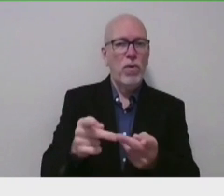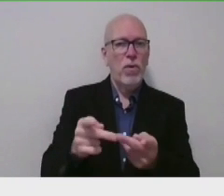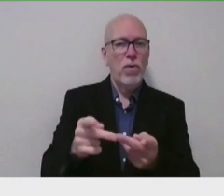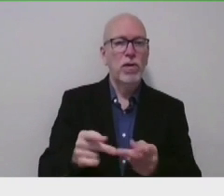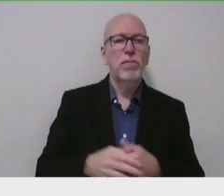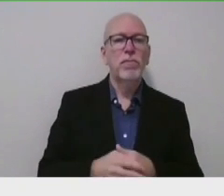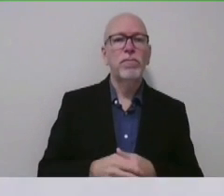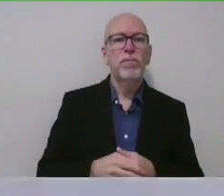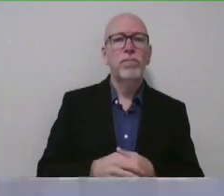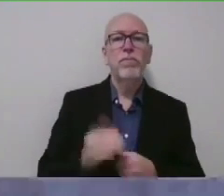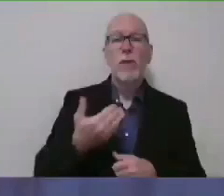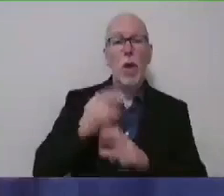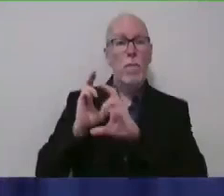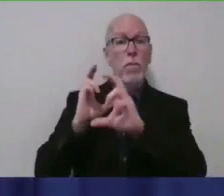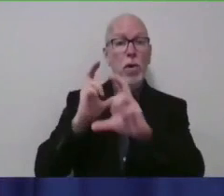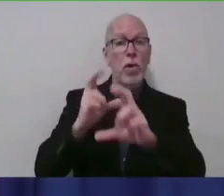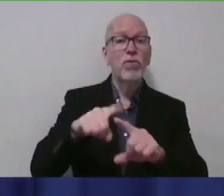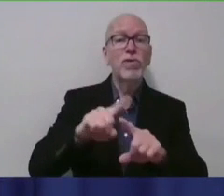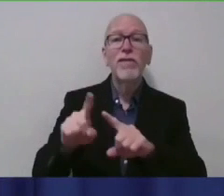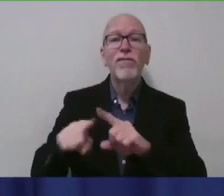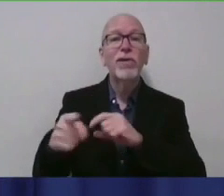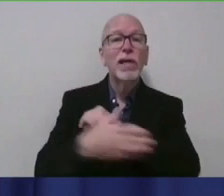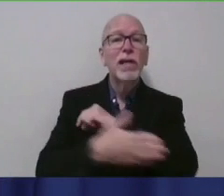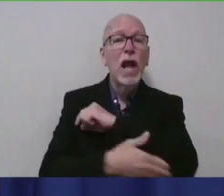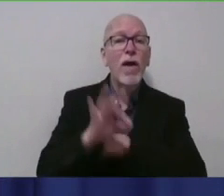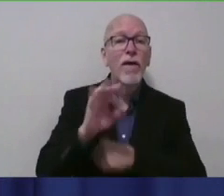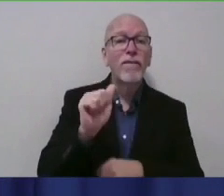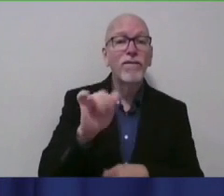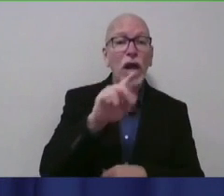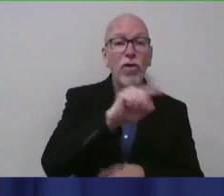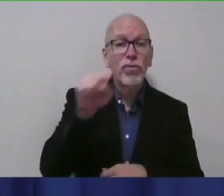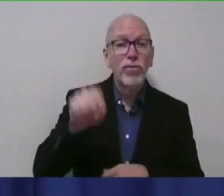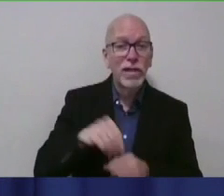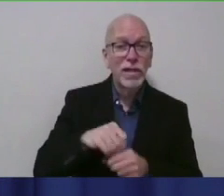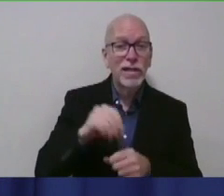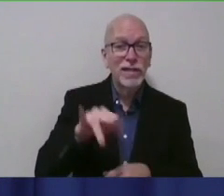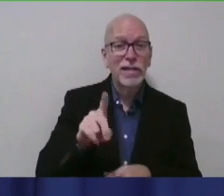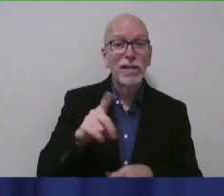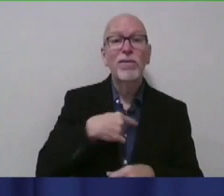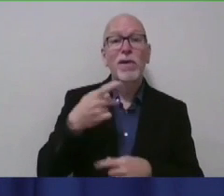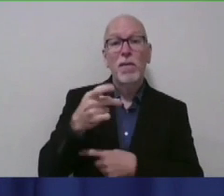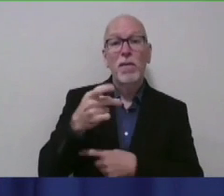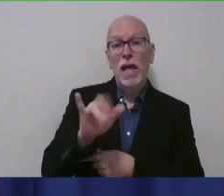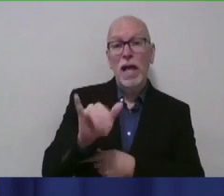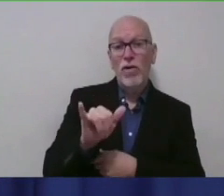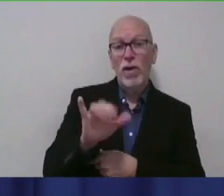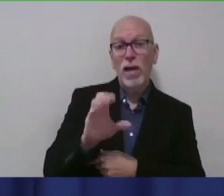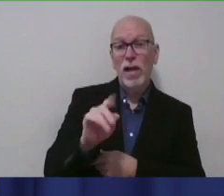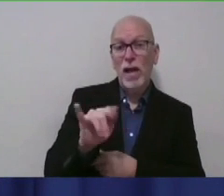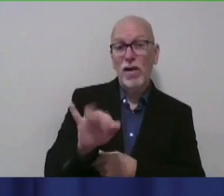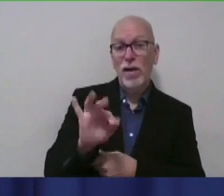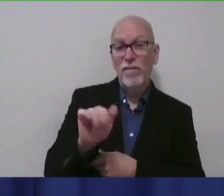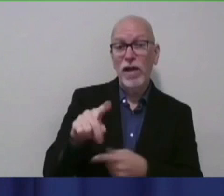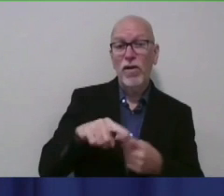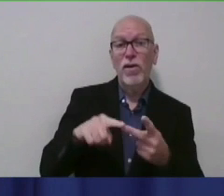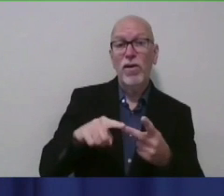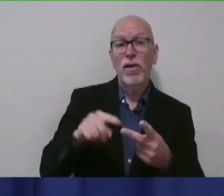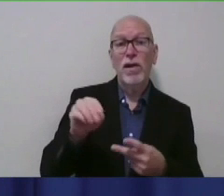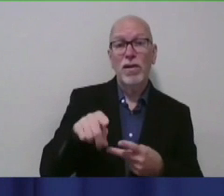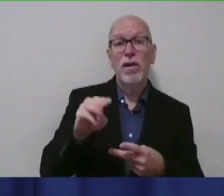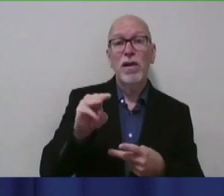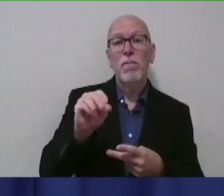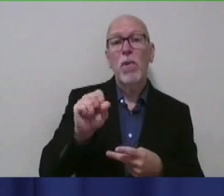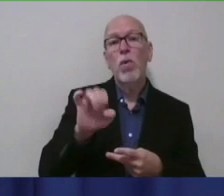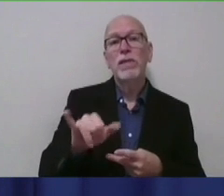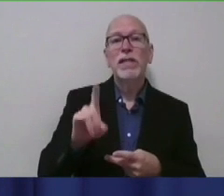our mobile clinics to county fairs around the state, and our locations this week include Perry County Fair and mosey down Main Street in Lafayette.